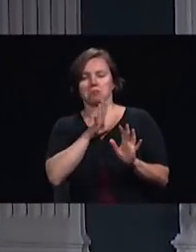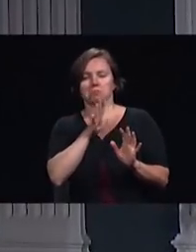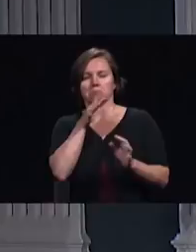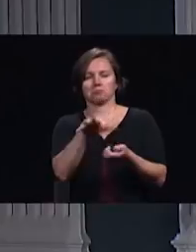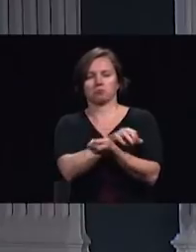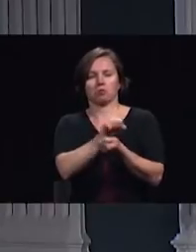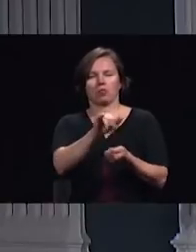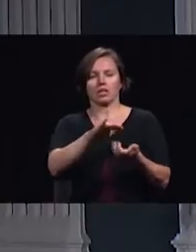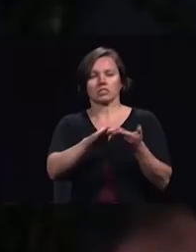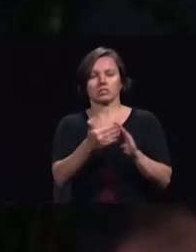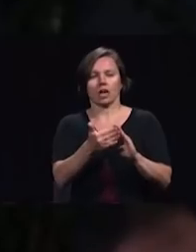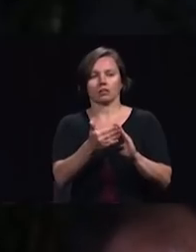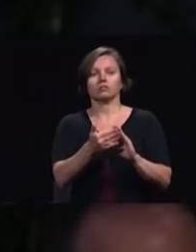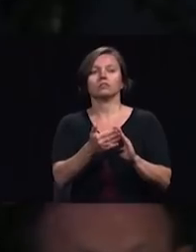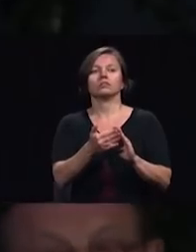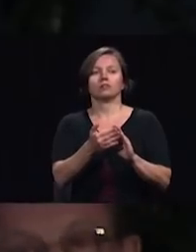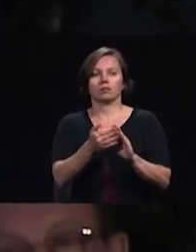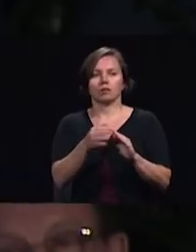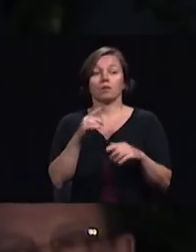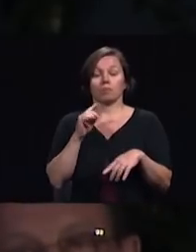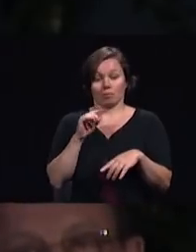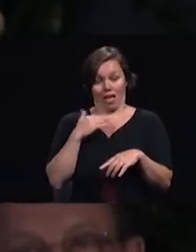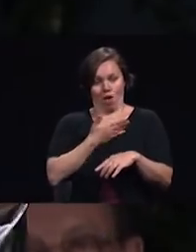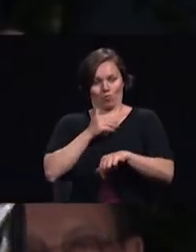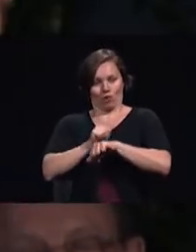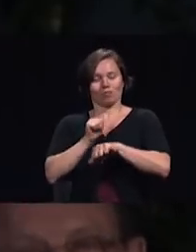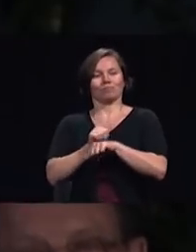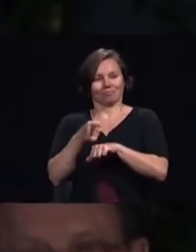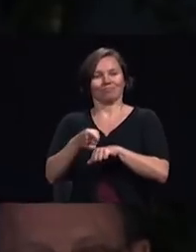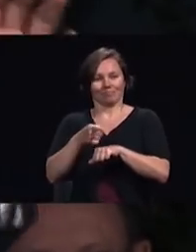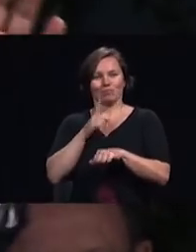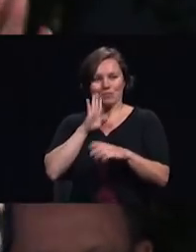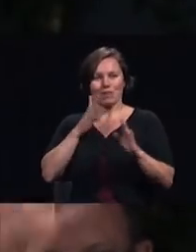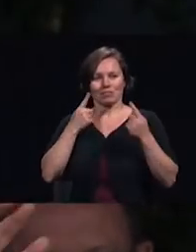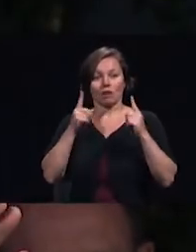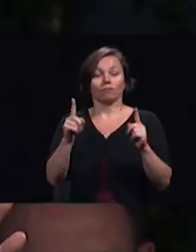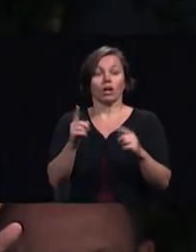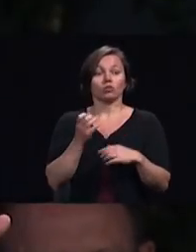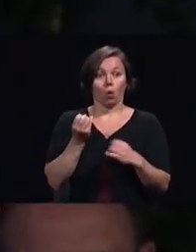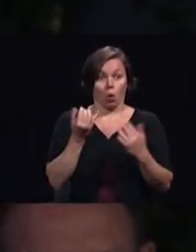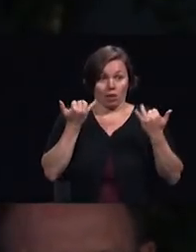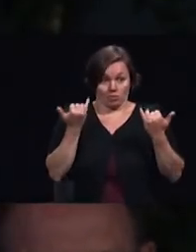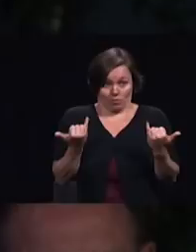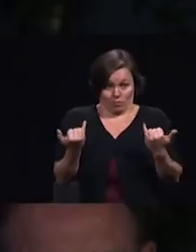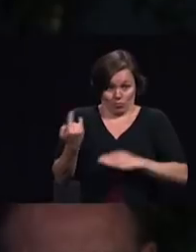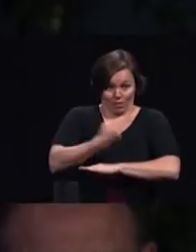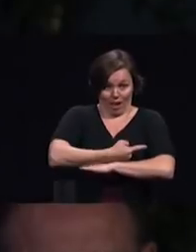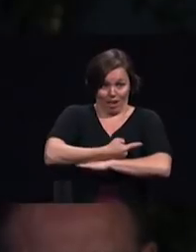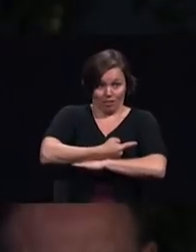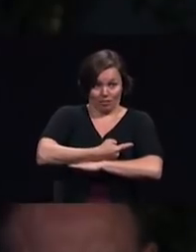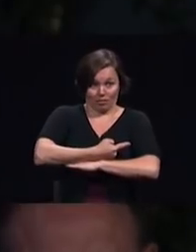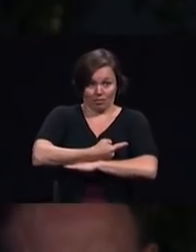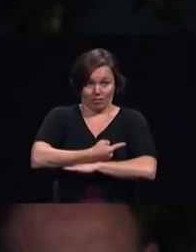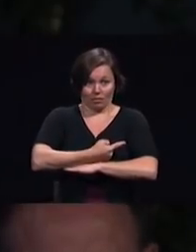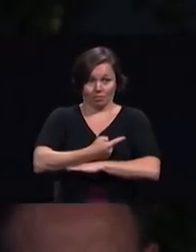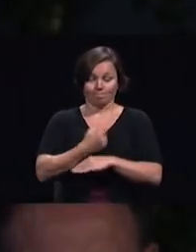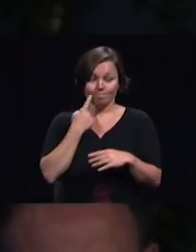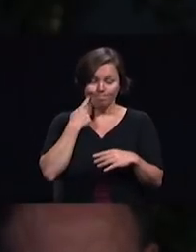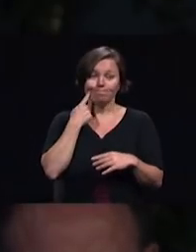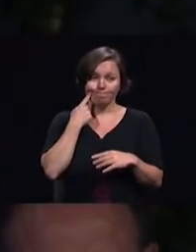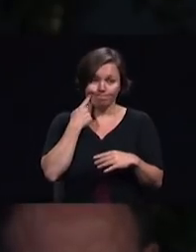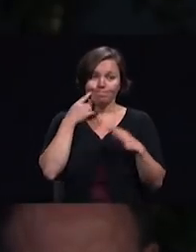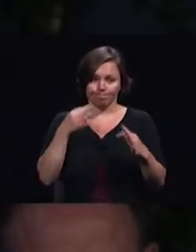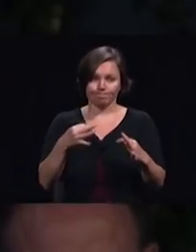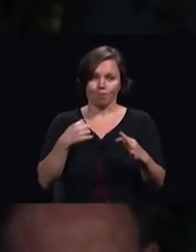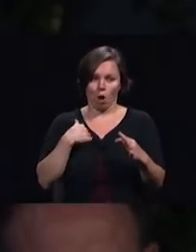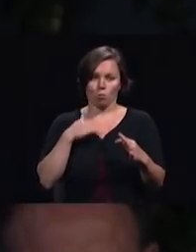can prove successful so renew your commitment to mission to the cities however don't fall into the